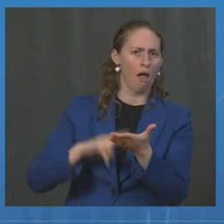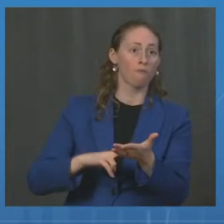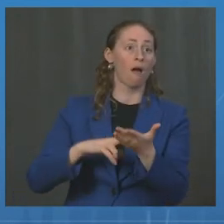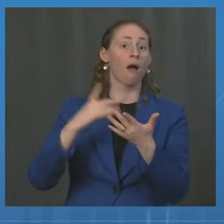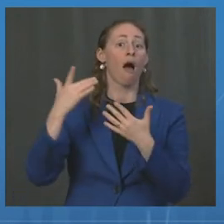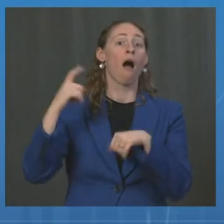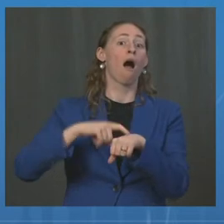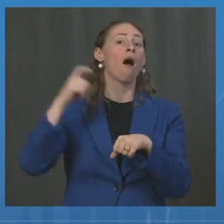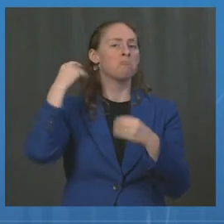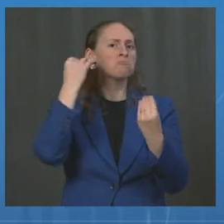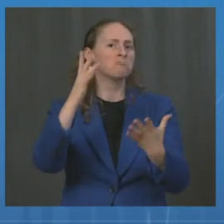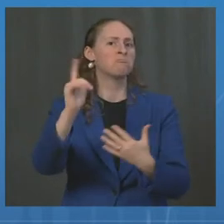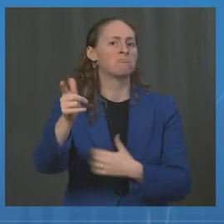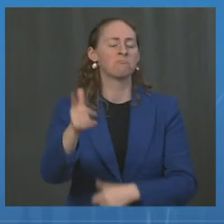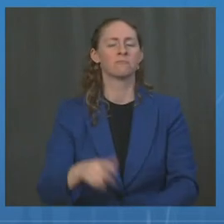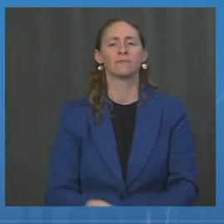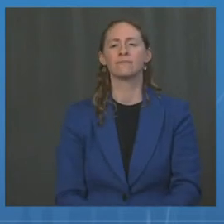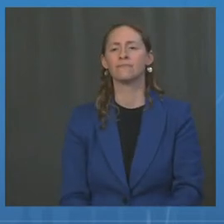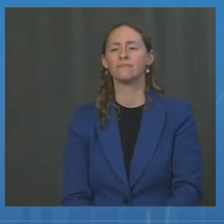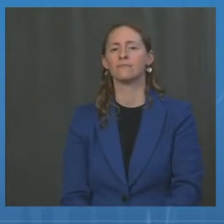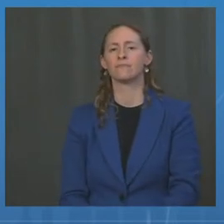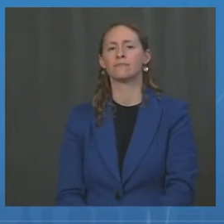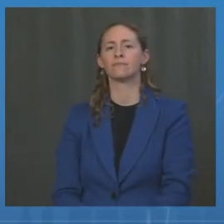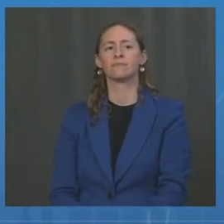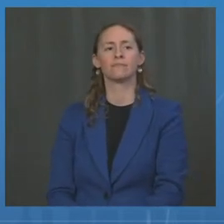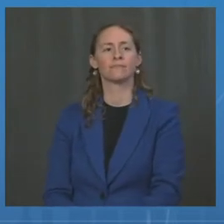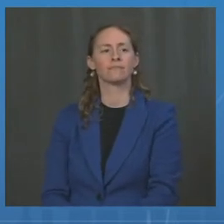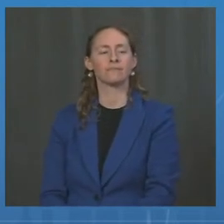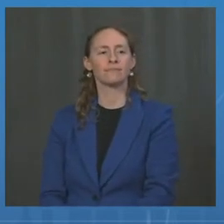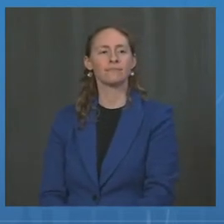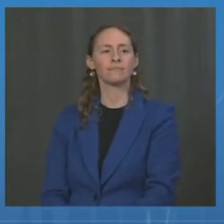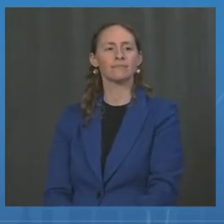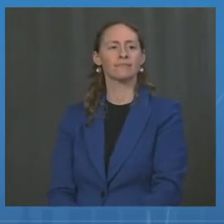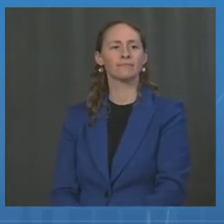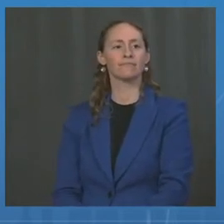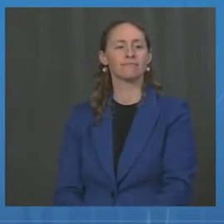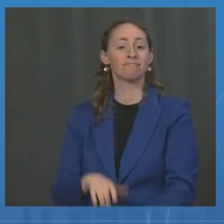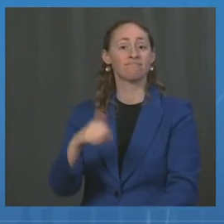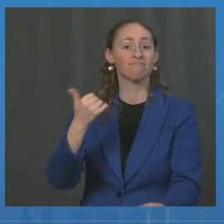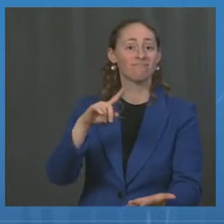Next question, please. Go to John Cohen at Science Magazine.